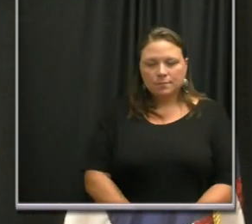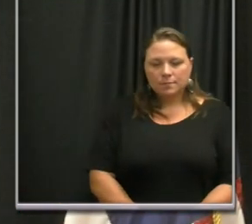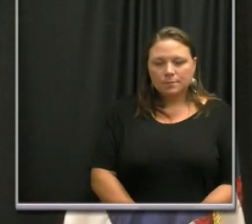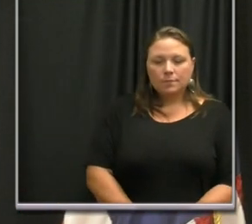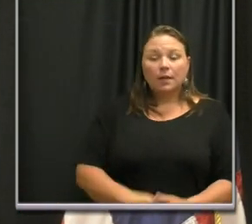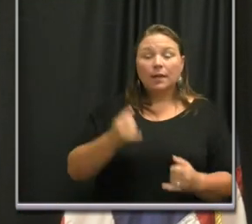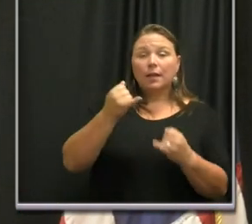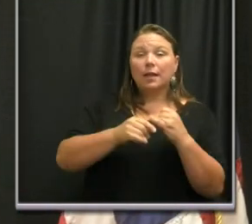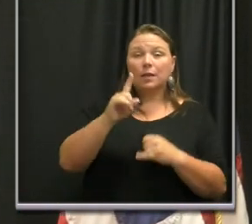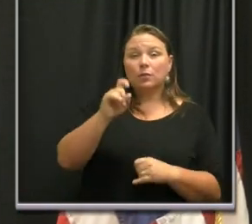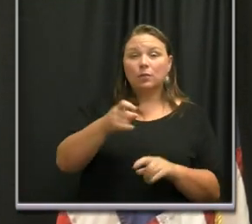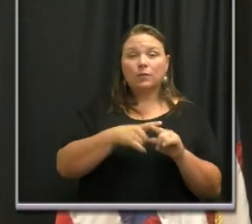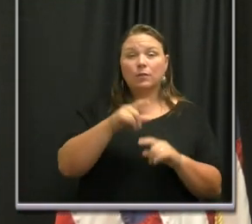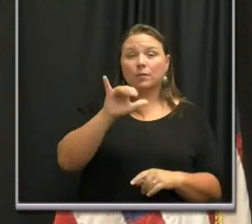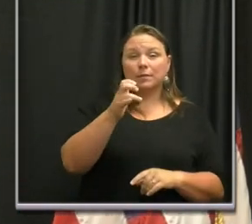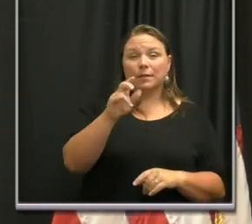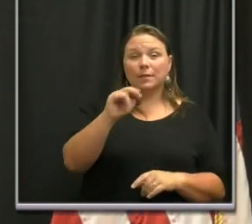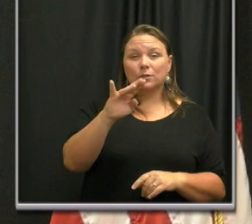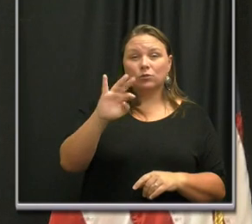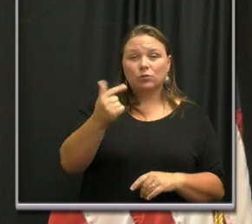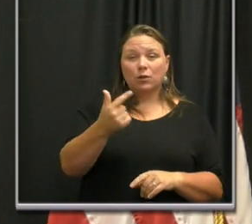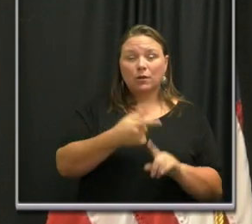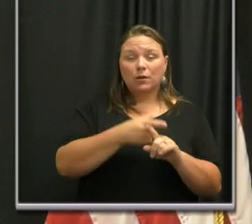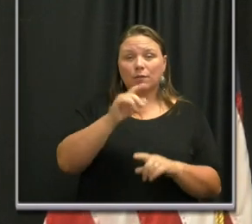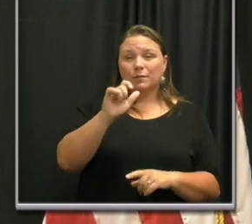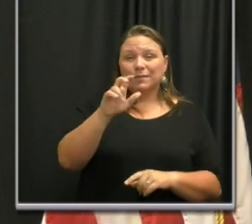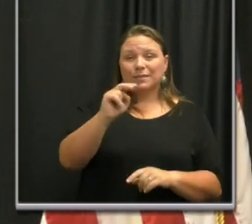Our last question this morning is from Yen Jung at the Tennessean.